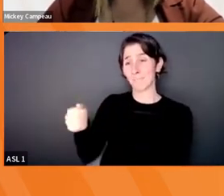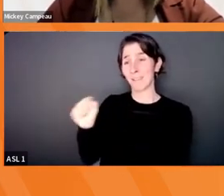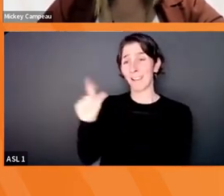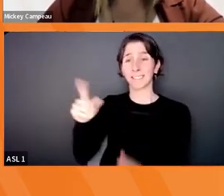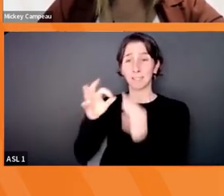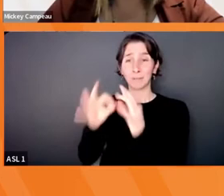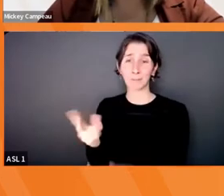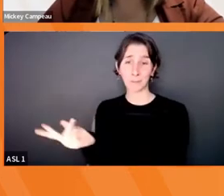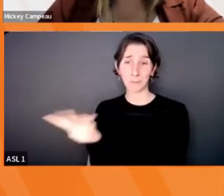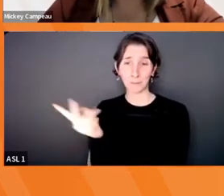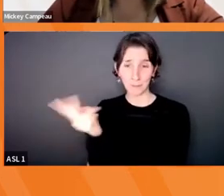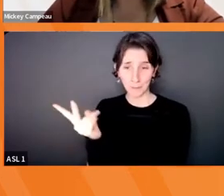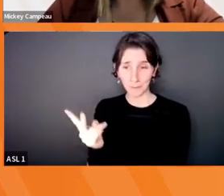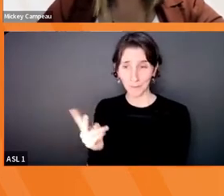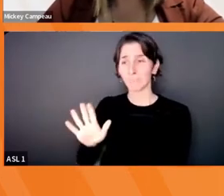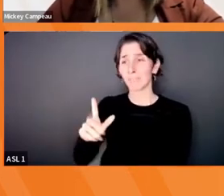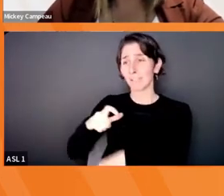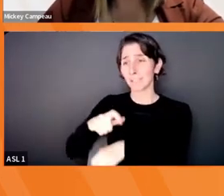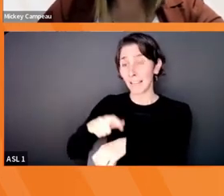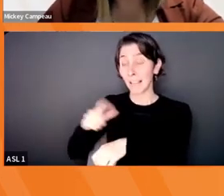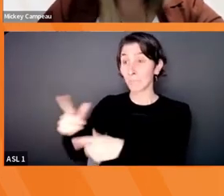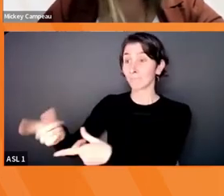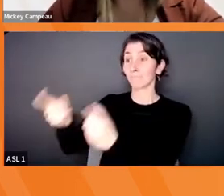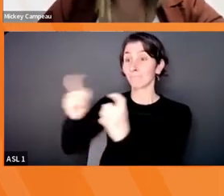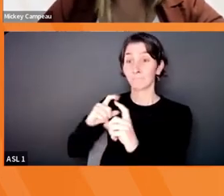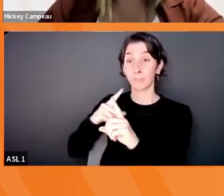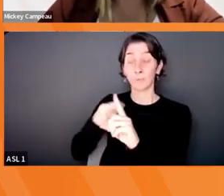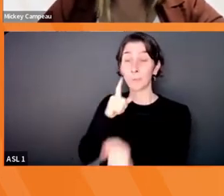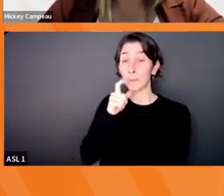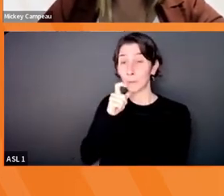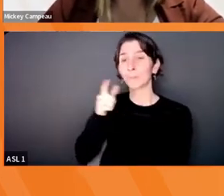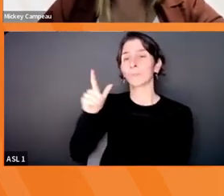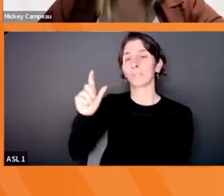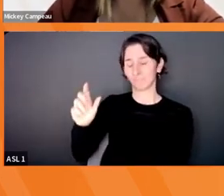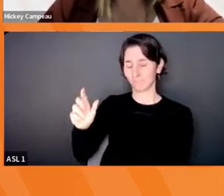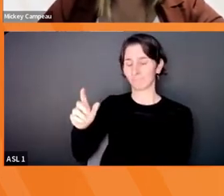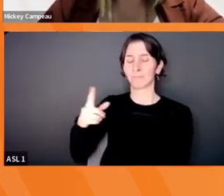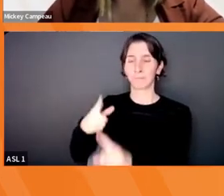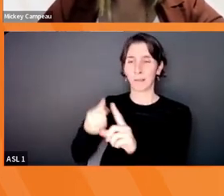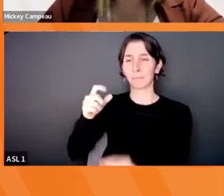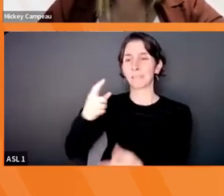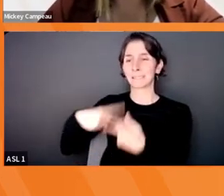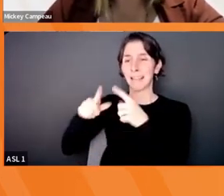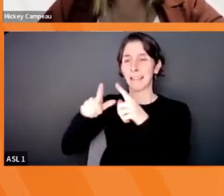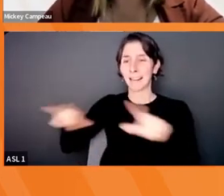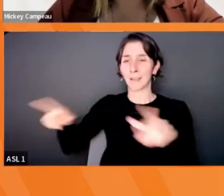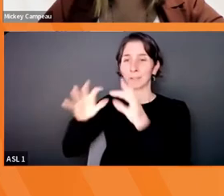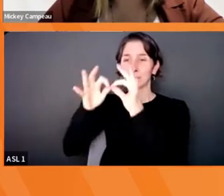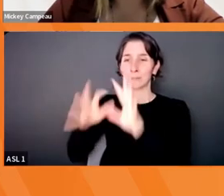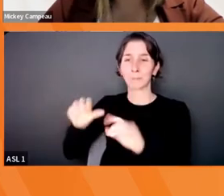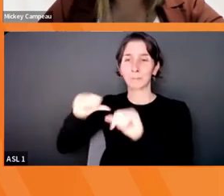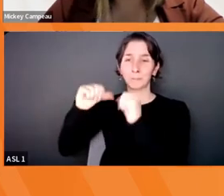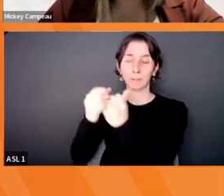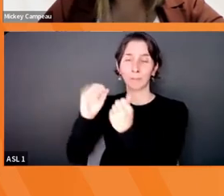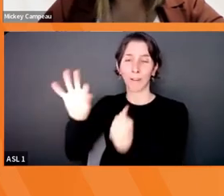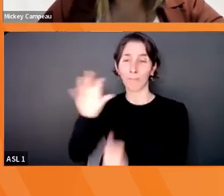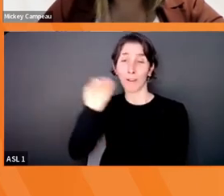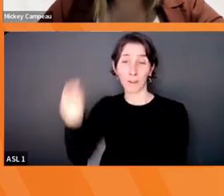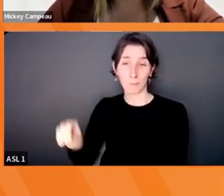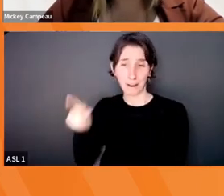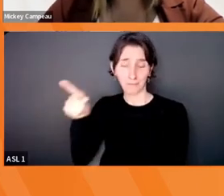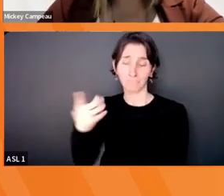Interpreters whose time today is graciously provided in kind by the Sign Language Interpreting Associates of Ottawa,